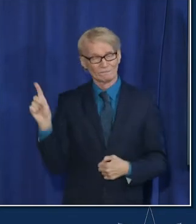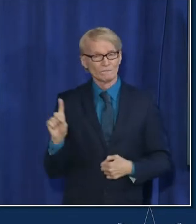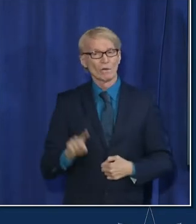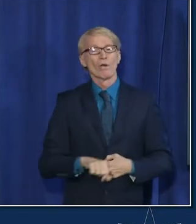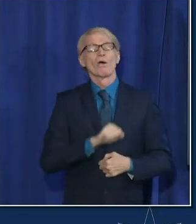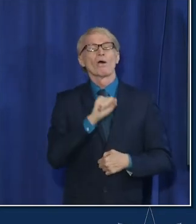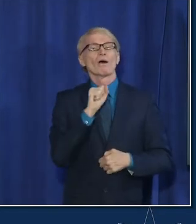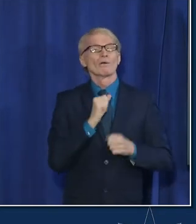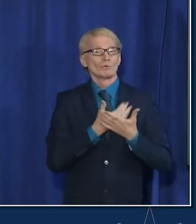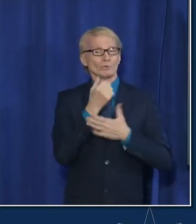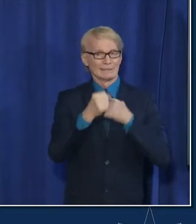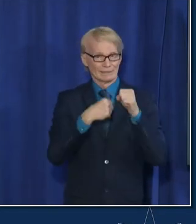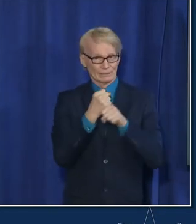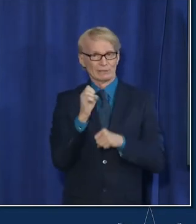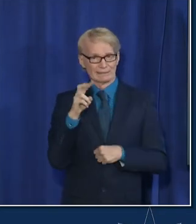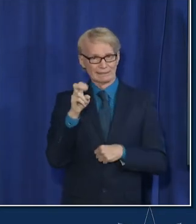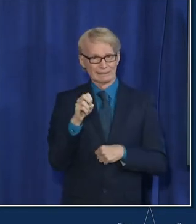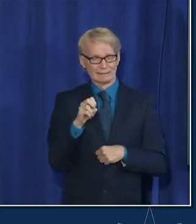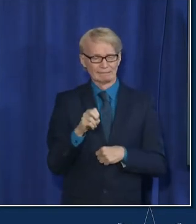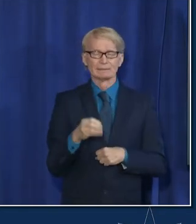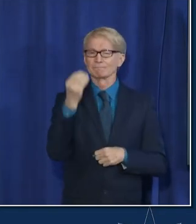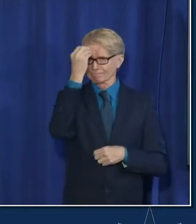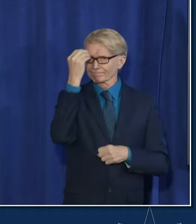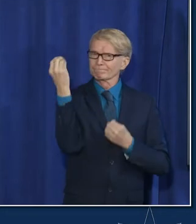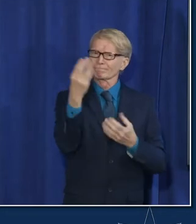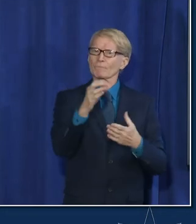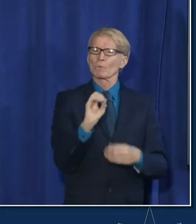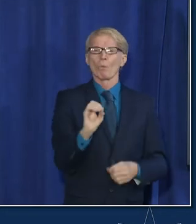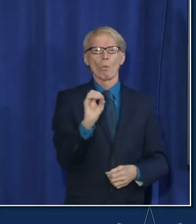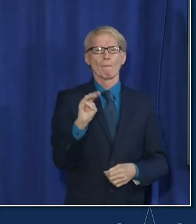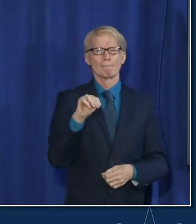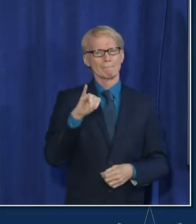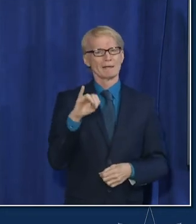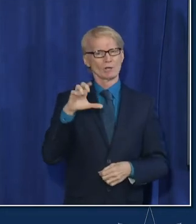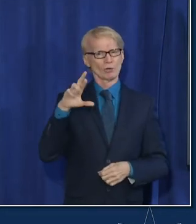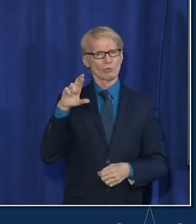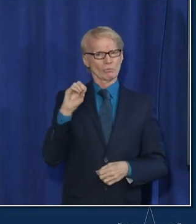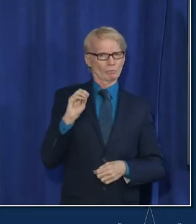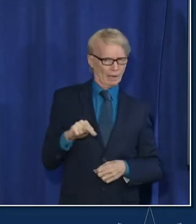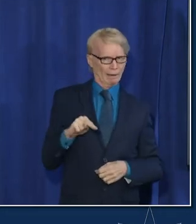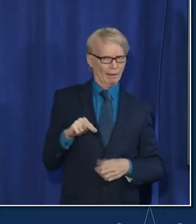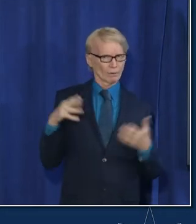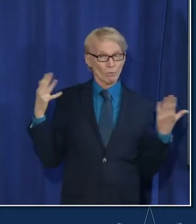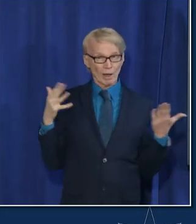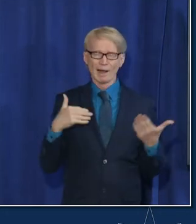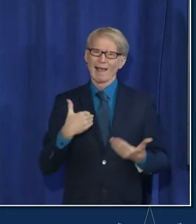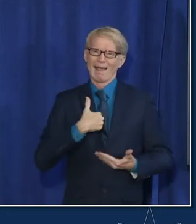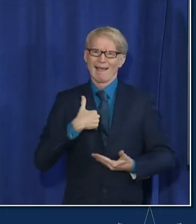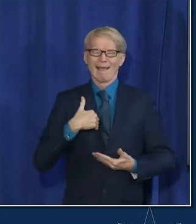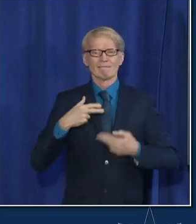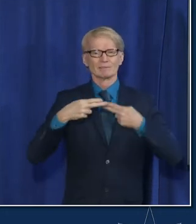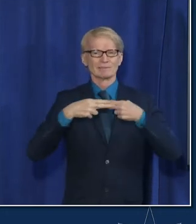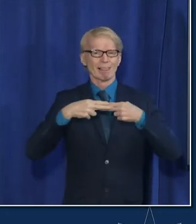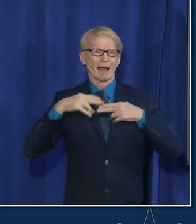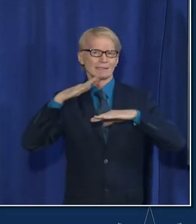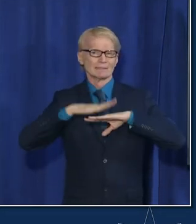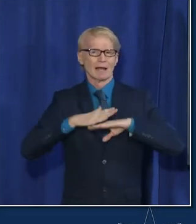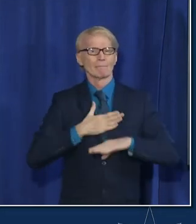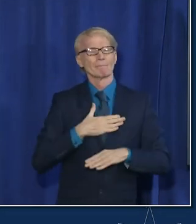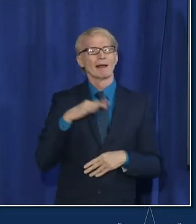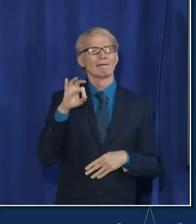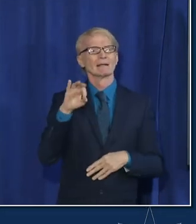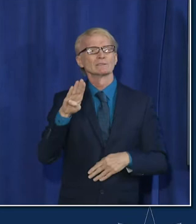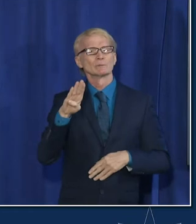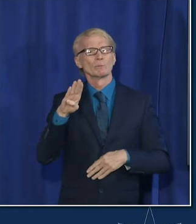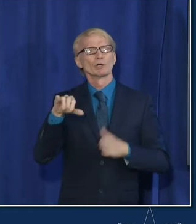spent a lot of time on it on facebook this morning so if you want to see the science or talk about it it's posted on the page um but i just